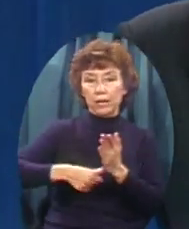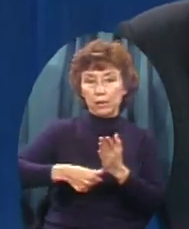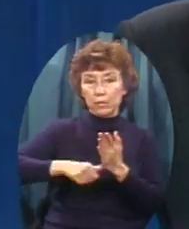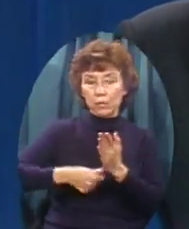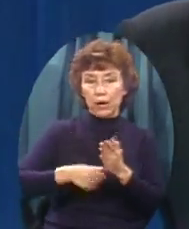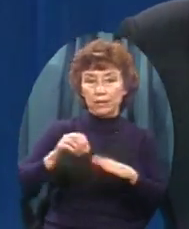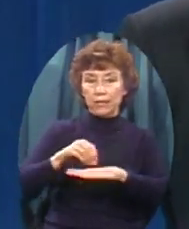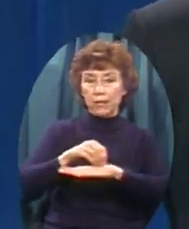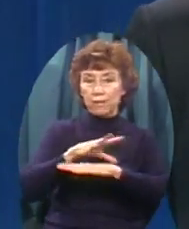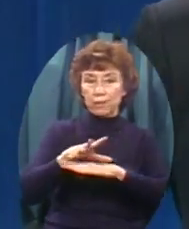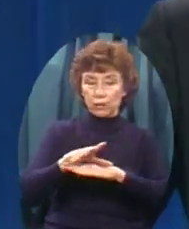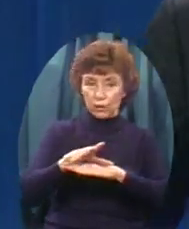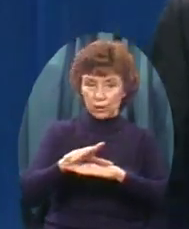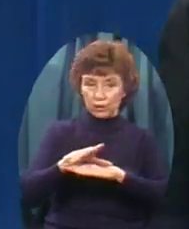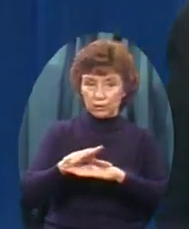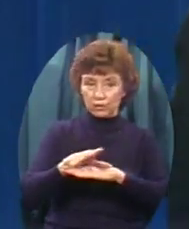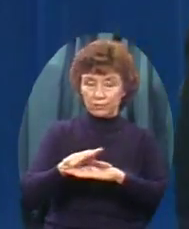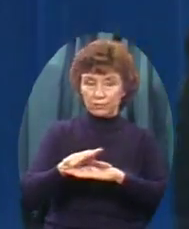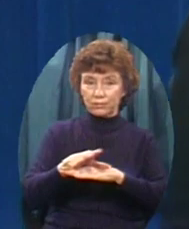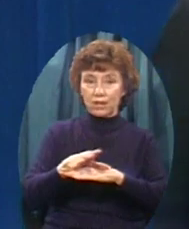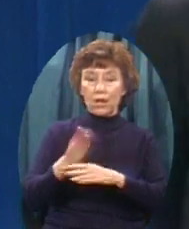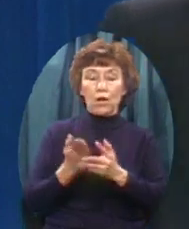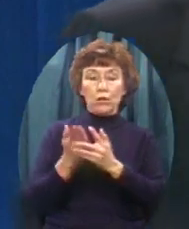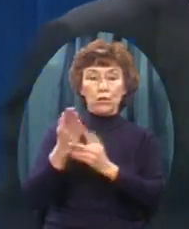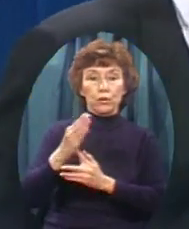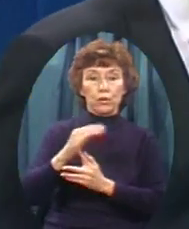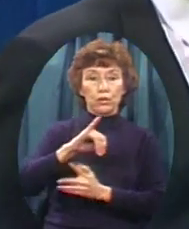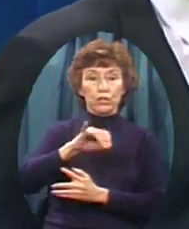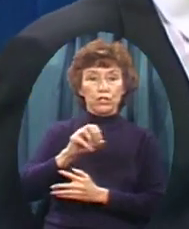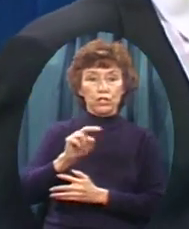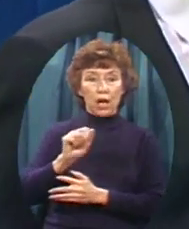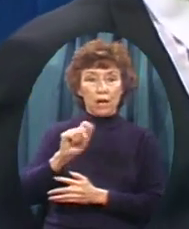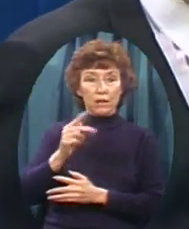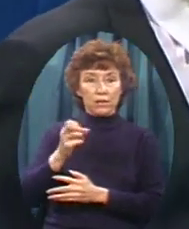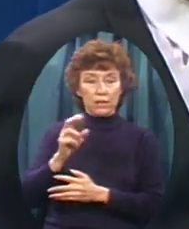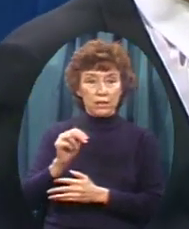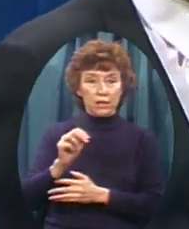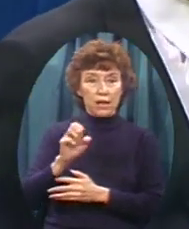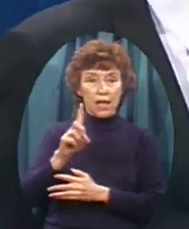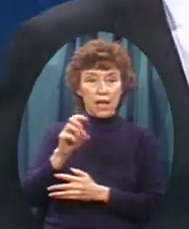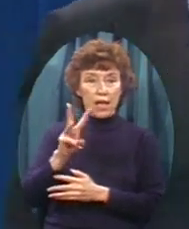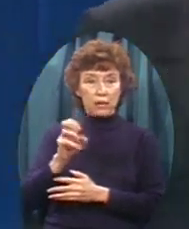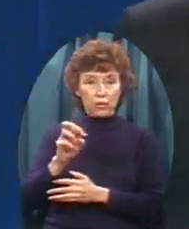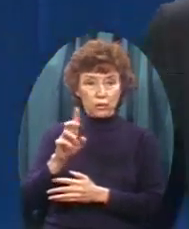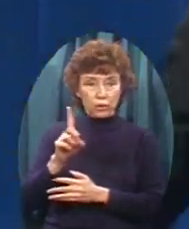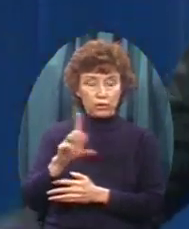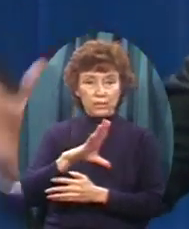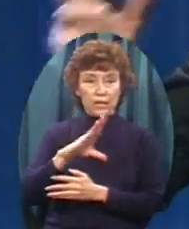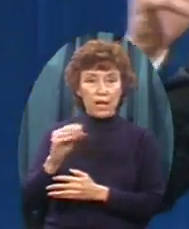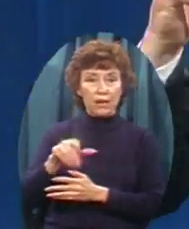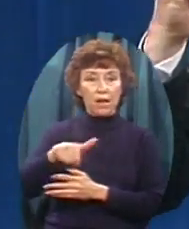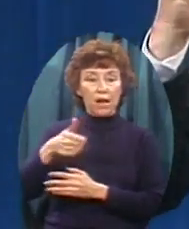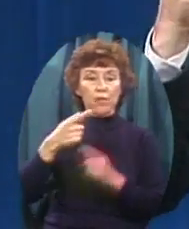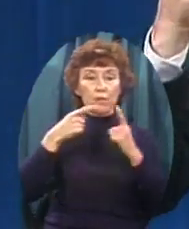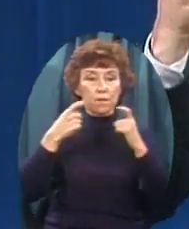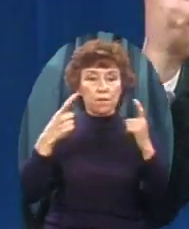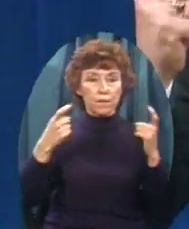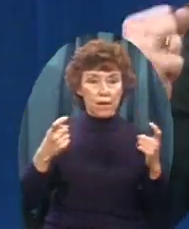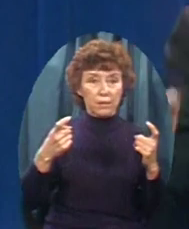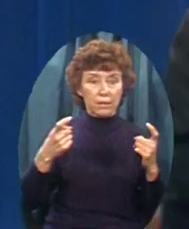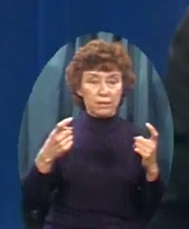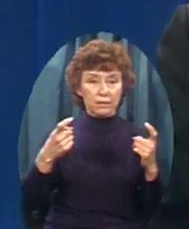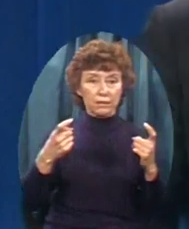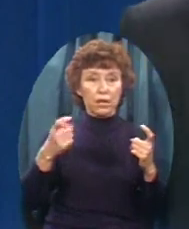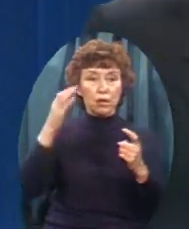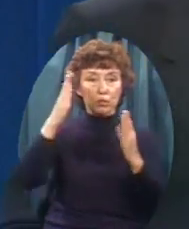Of the Jonathan Edwards The pilgrims The Puritans The Wesleys The Whitfields Those great champions Of the